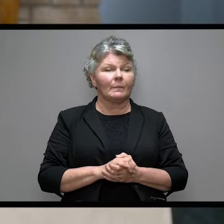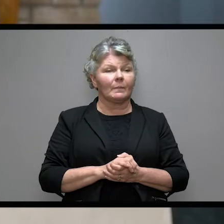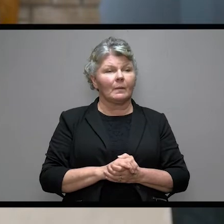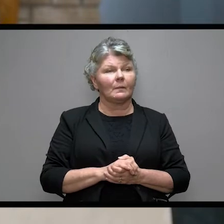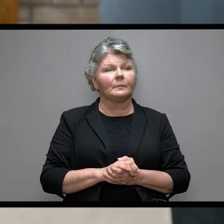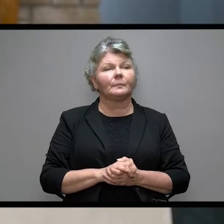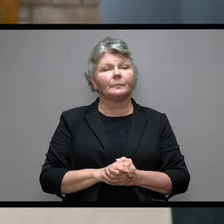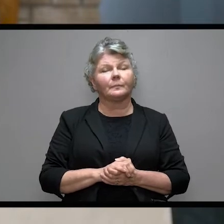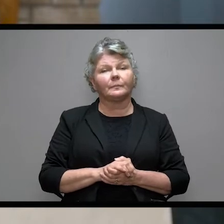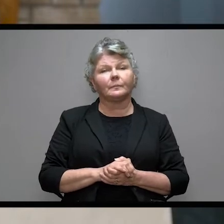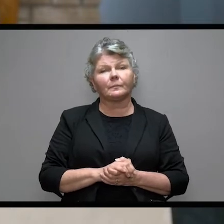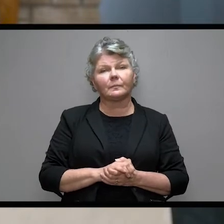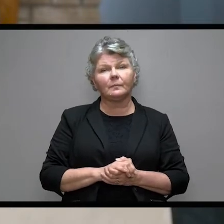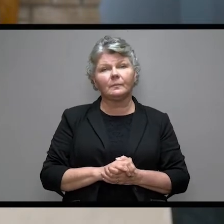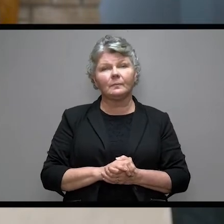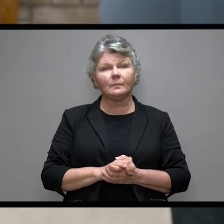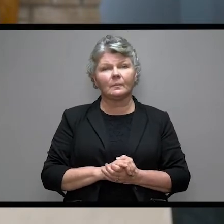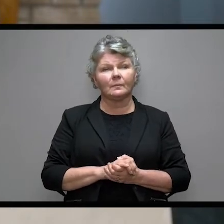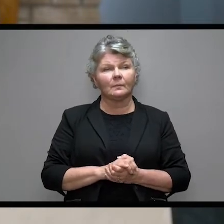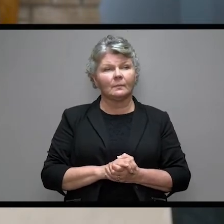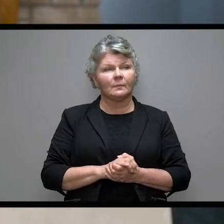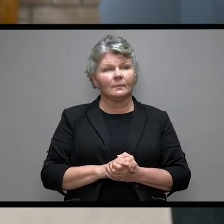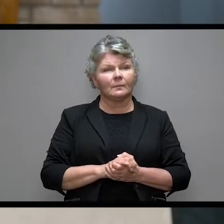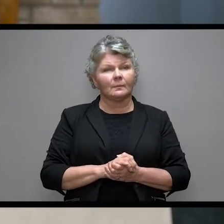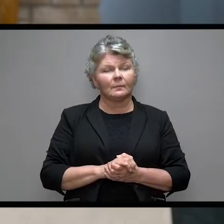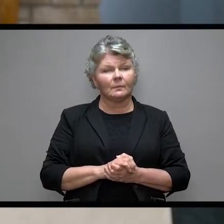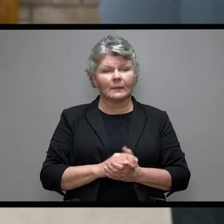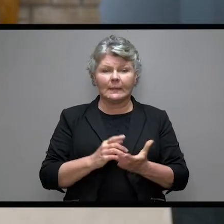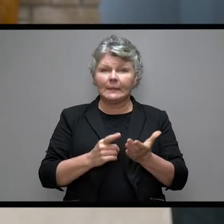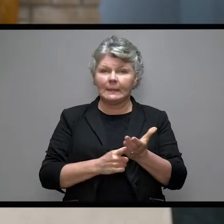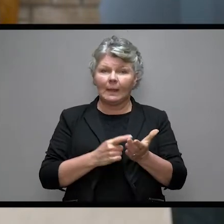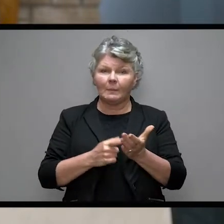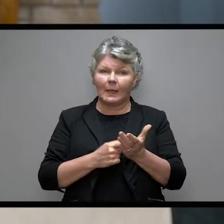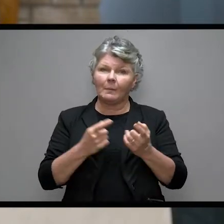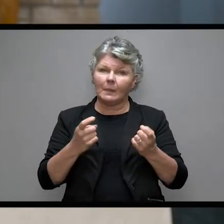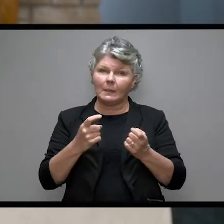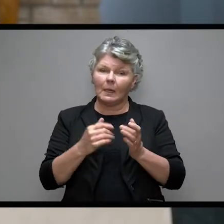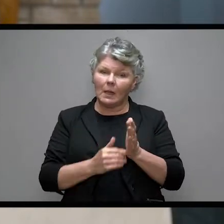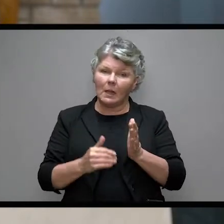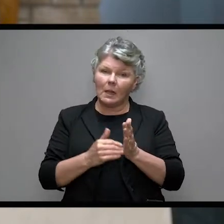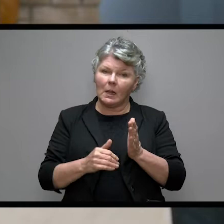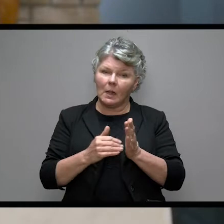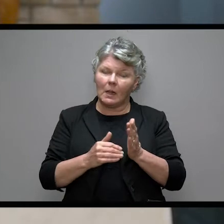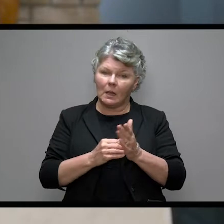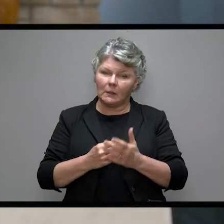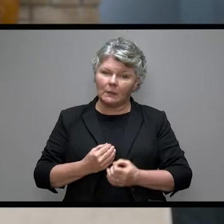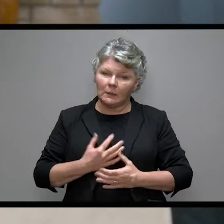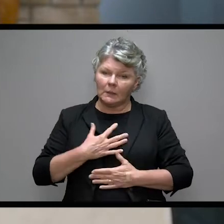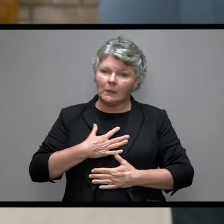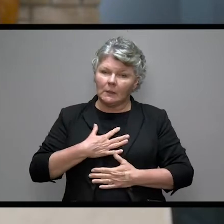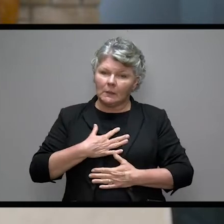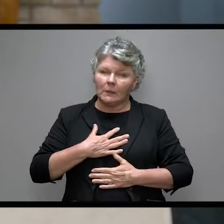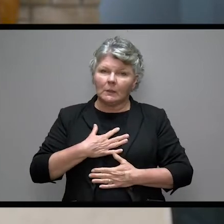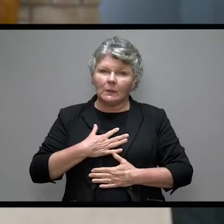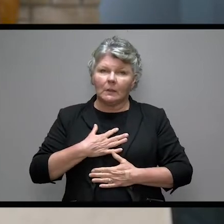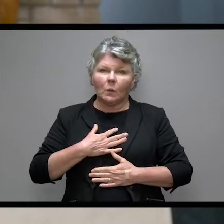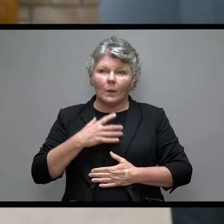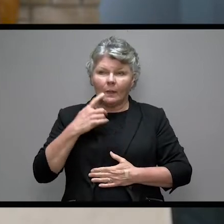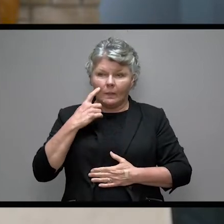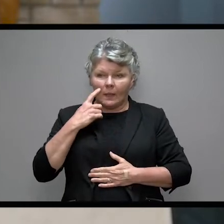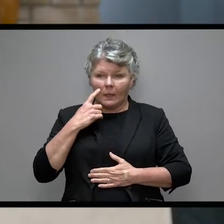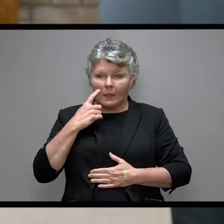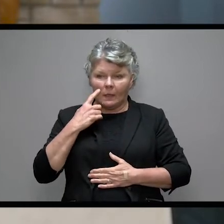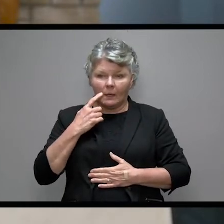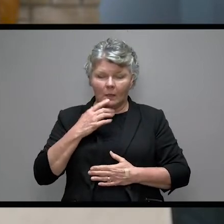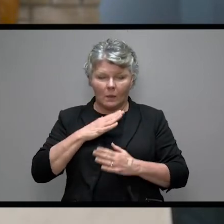Sometimes it is the repetition of a sin that stirs the flesh and makes us to start thinking in the quiet